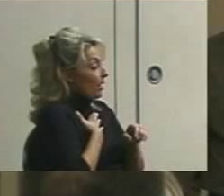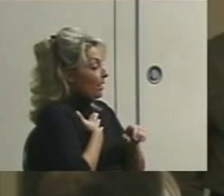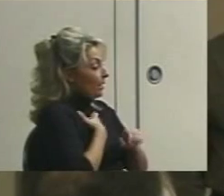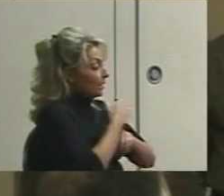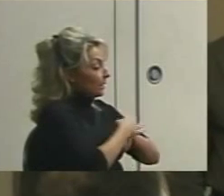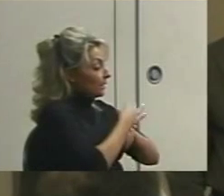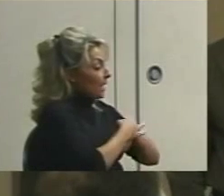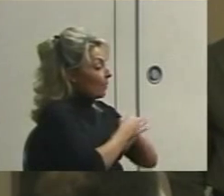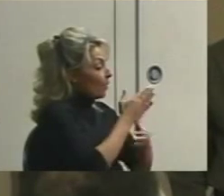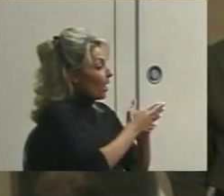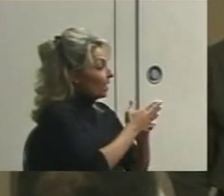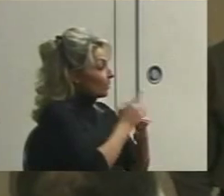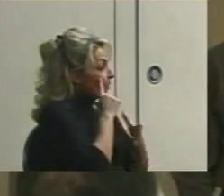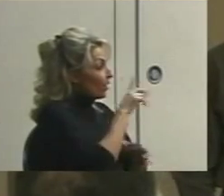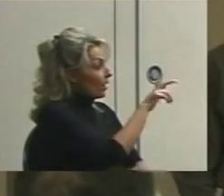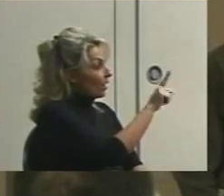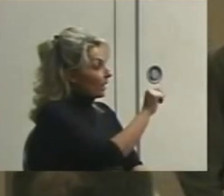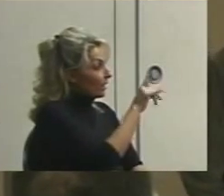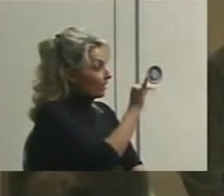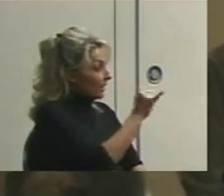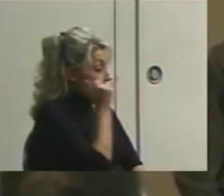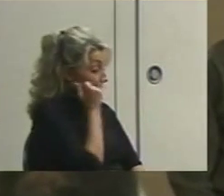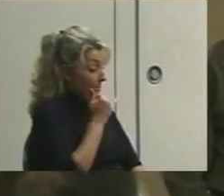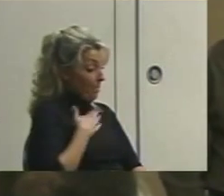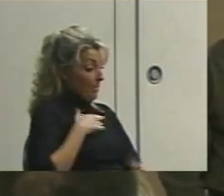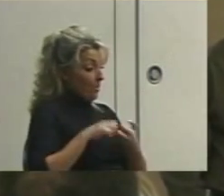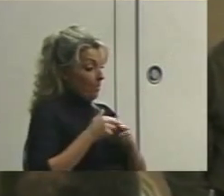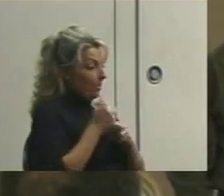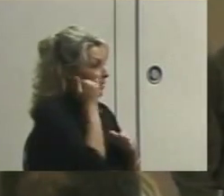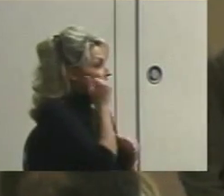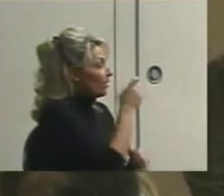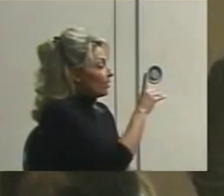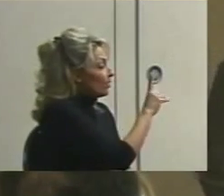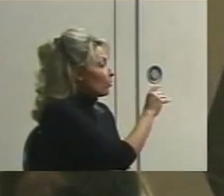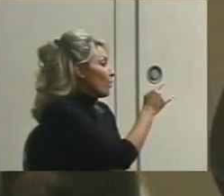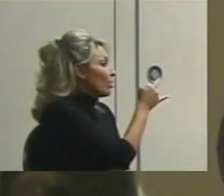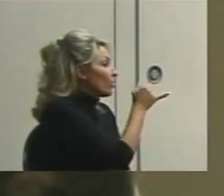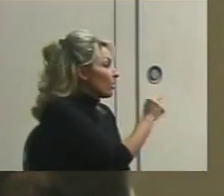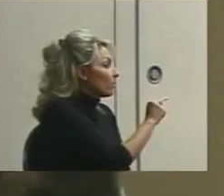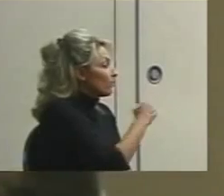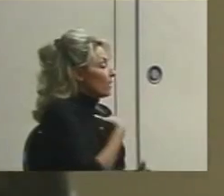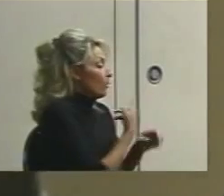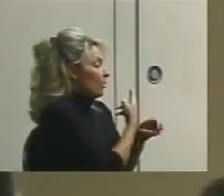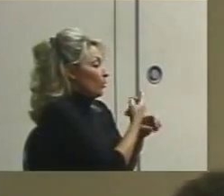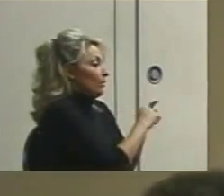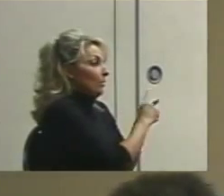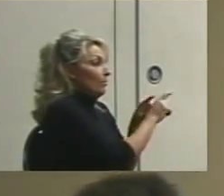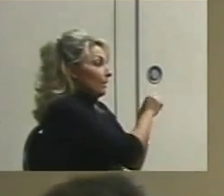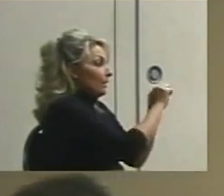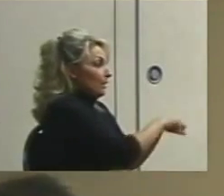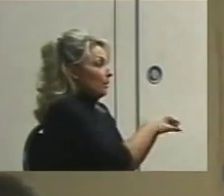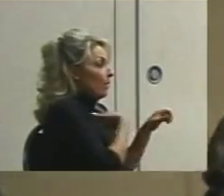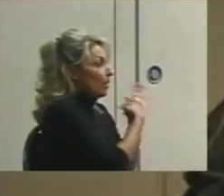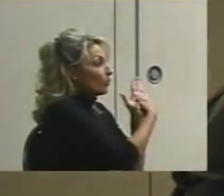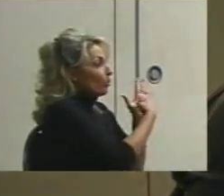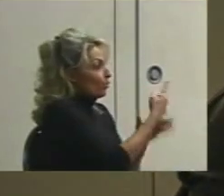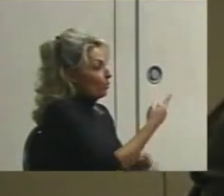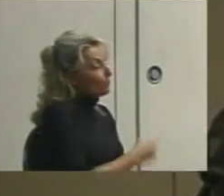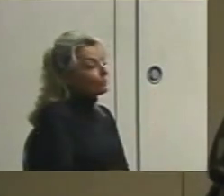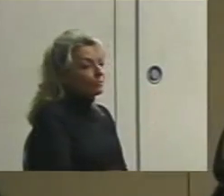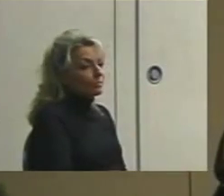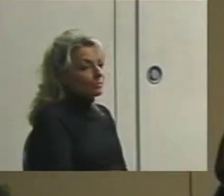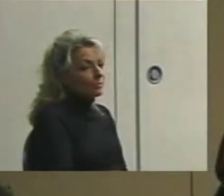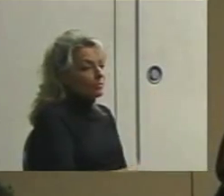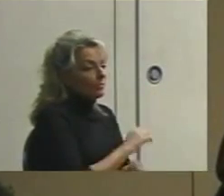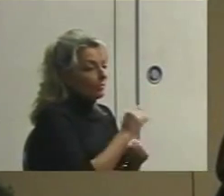if that was my issue. If it was duration, I probably would go to a different system, and I'll show you in a few minutes. So if